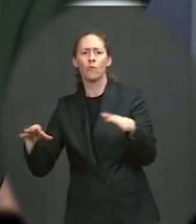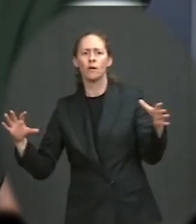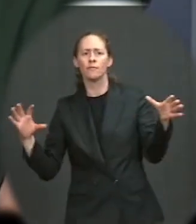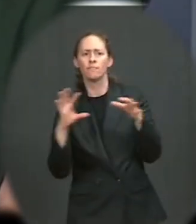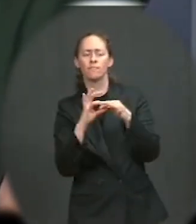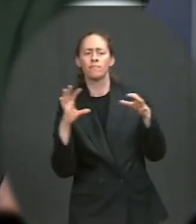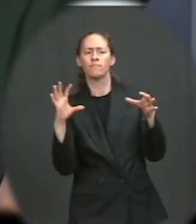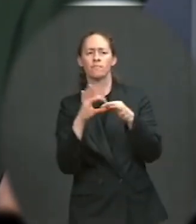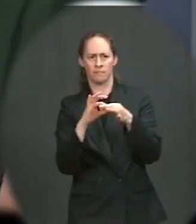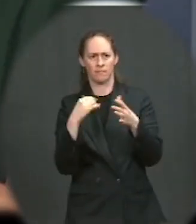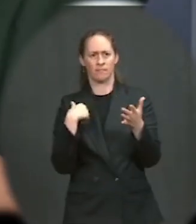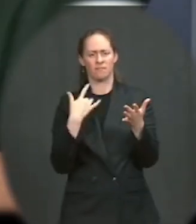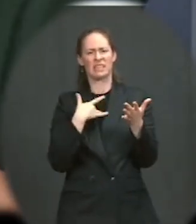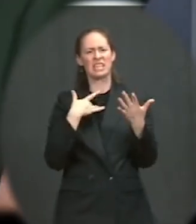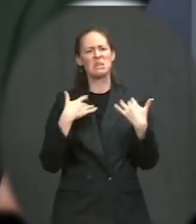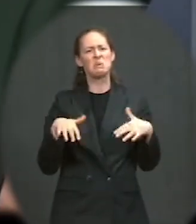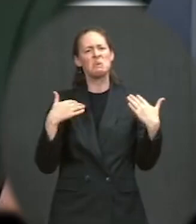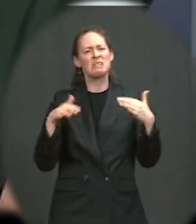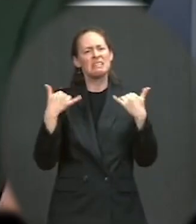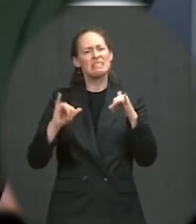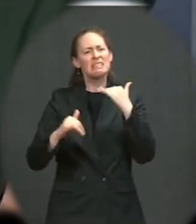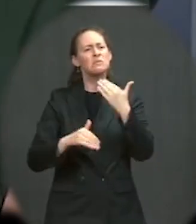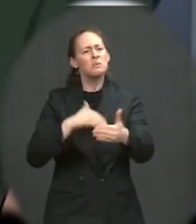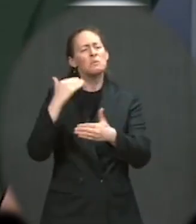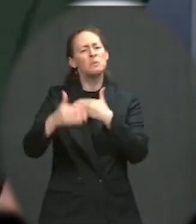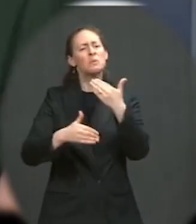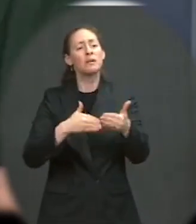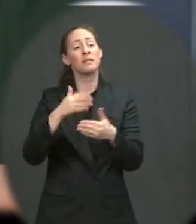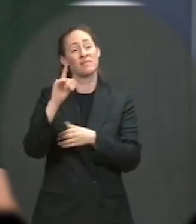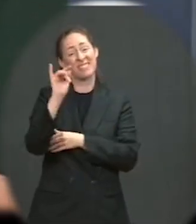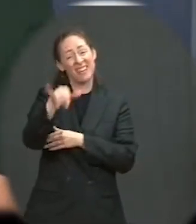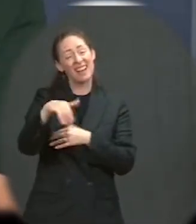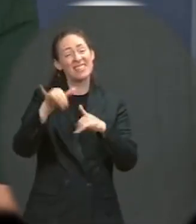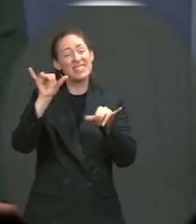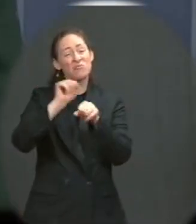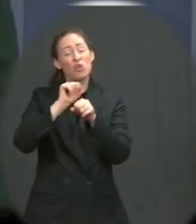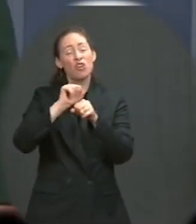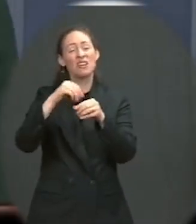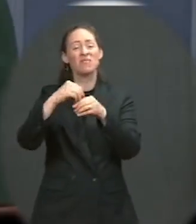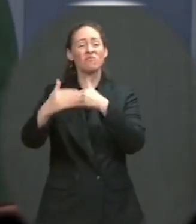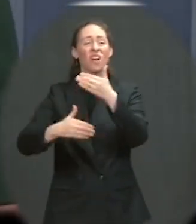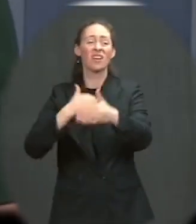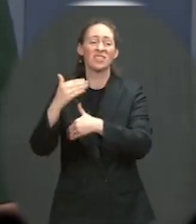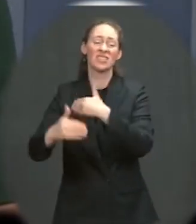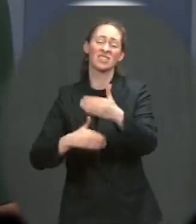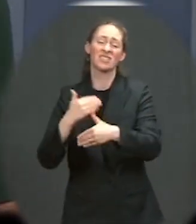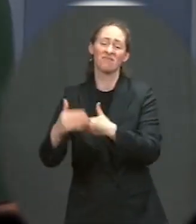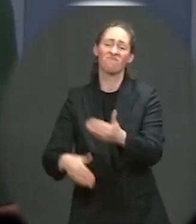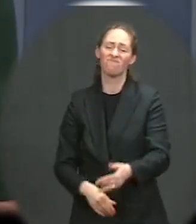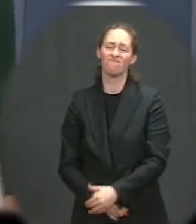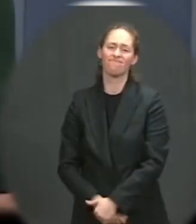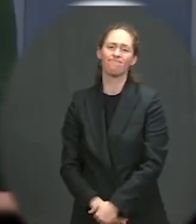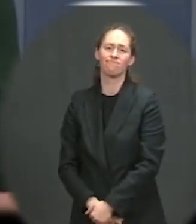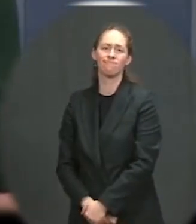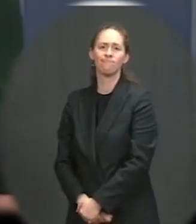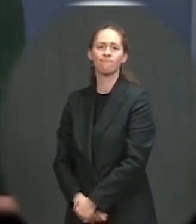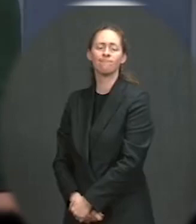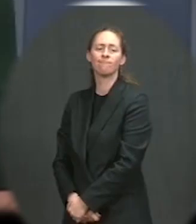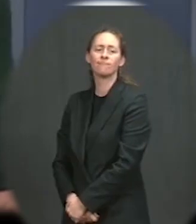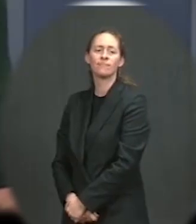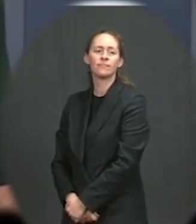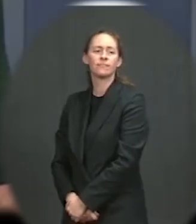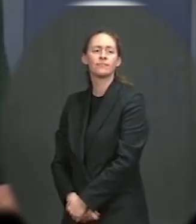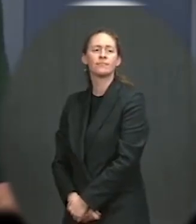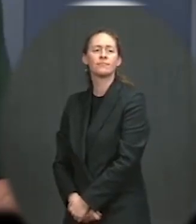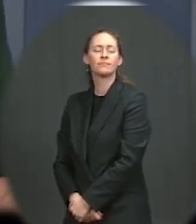made in that regard, but the work is ongoing. Go ahead. Thanks, Jen. My colleagues are reporting that the U.S.